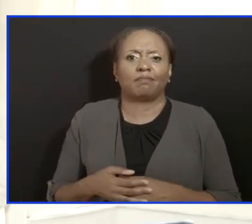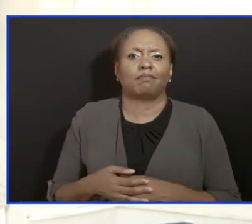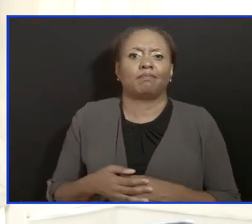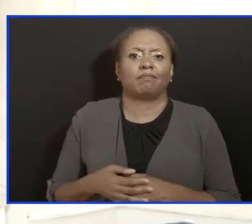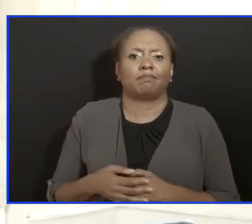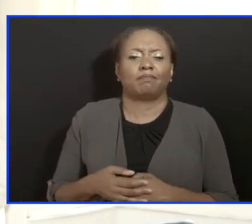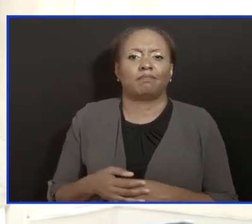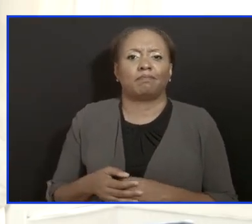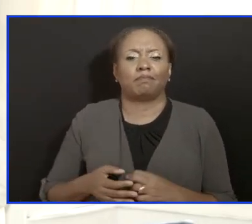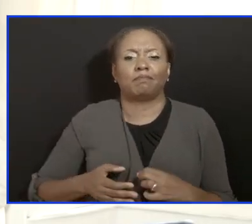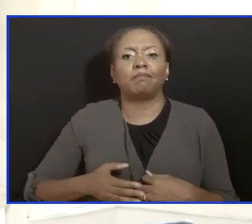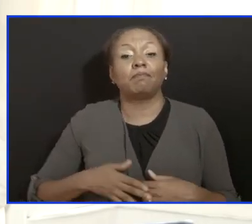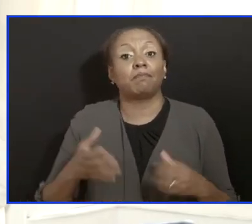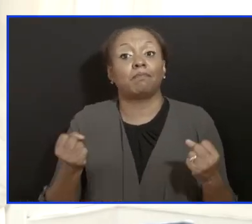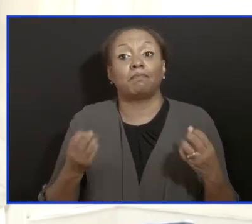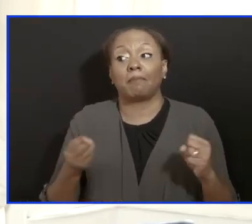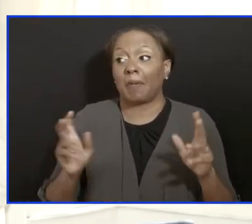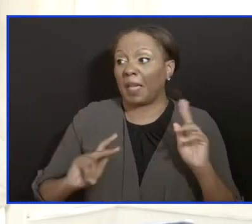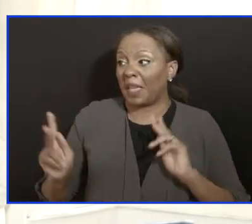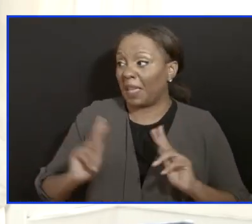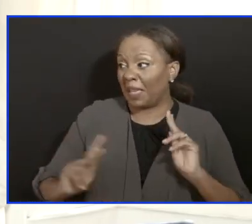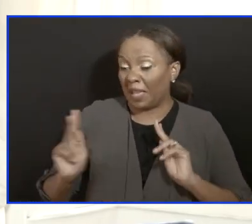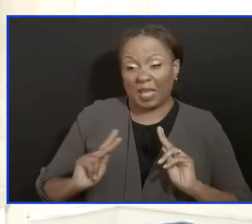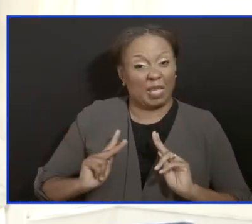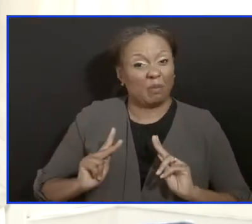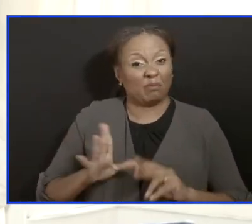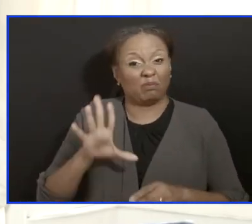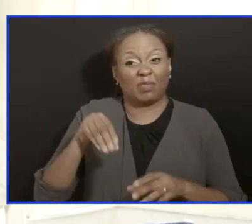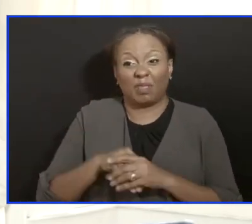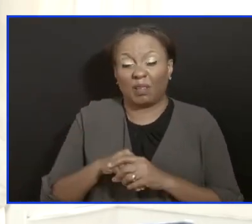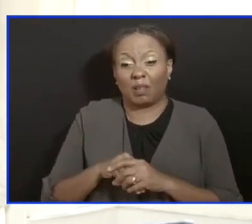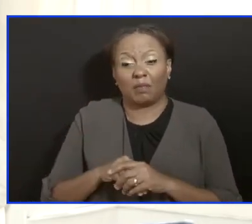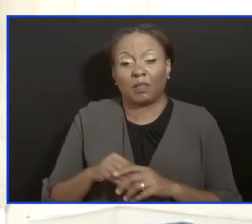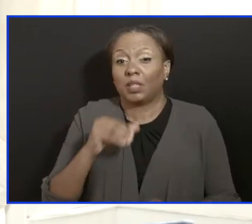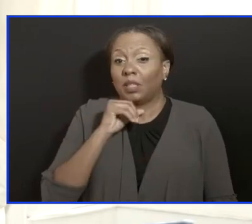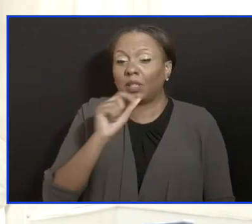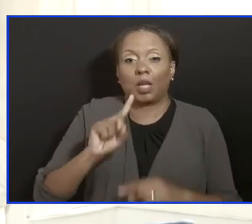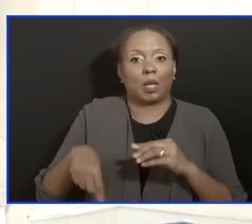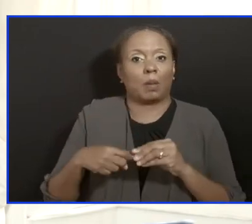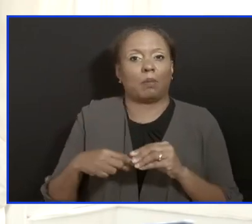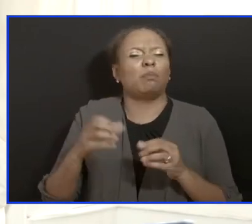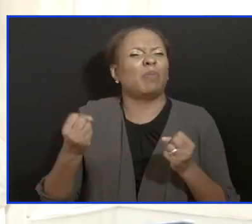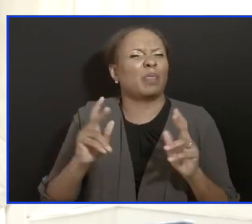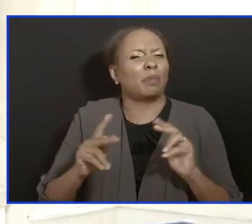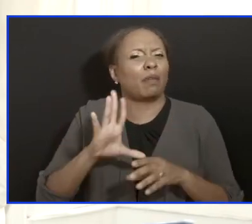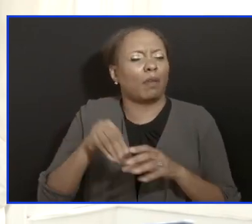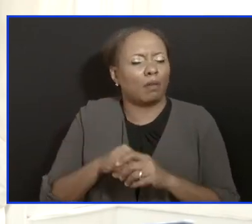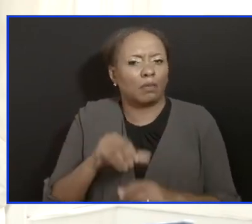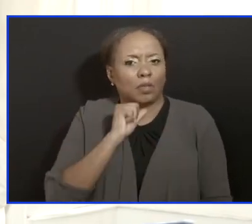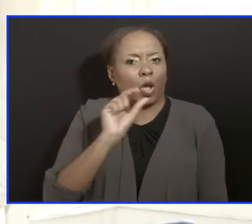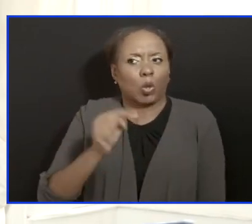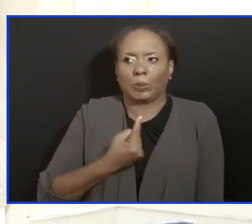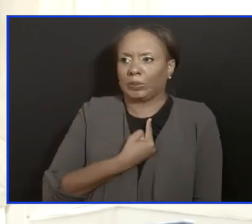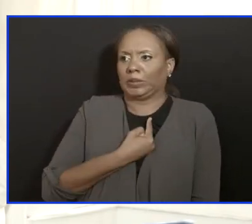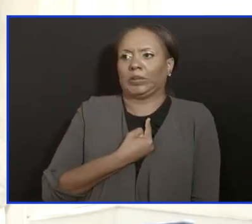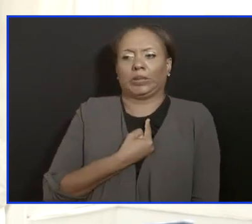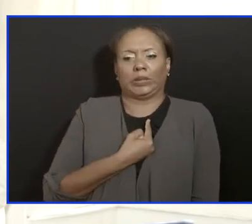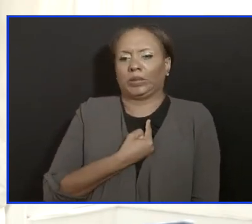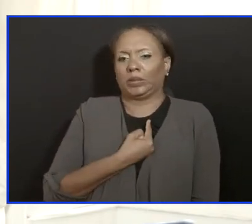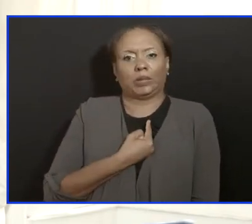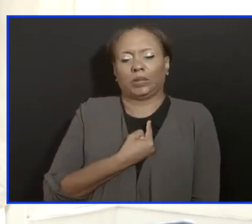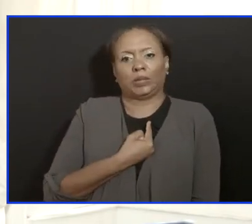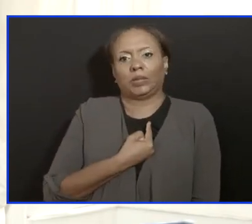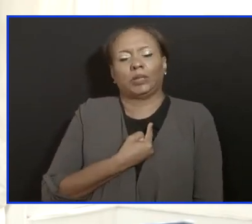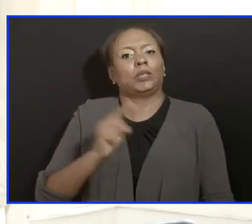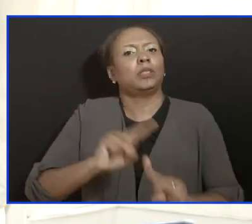in internal medicine. This is not a quarry for a job. This is a country job. This is a consultant job. This is a physicians coming together,